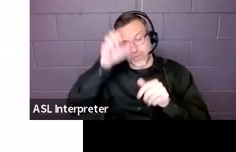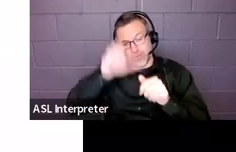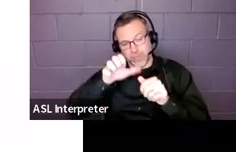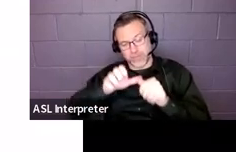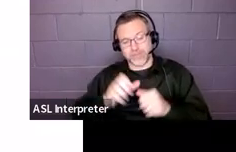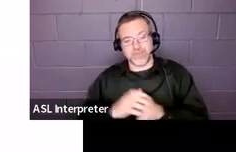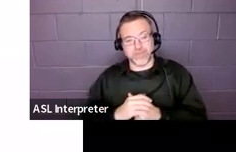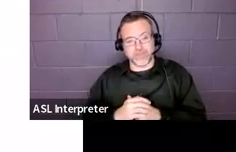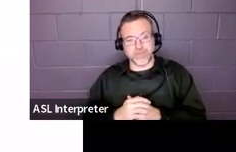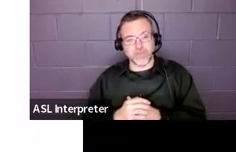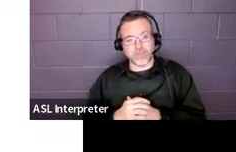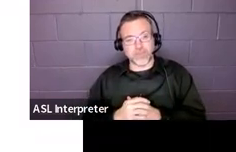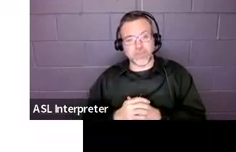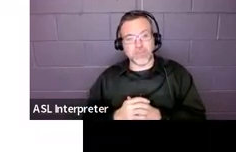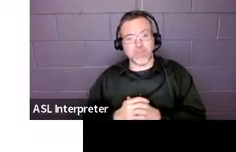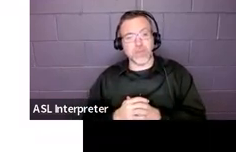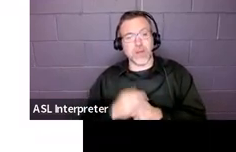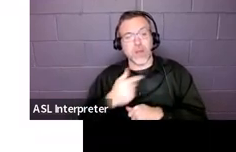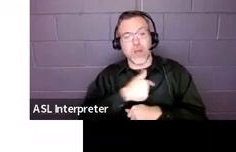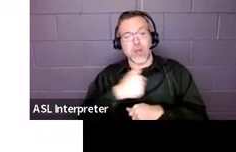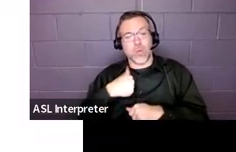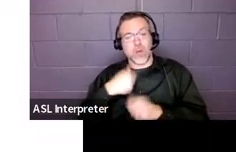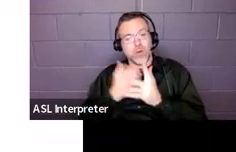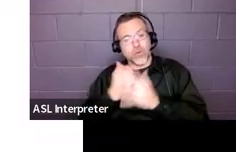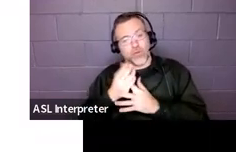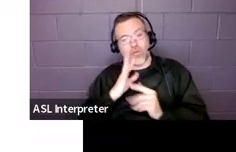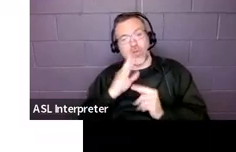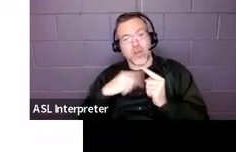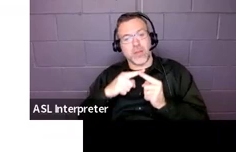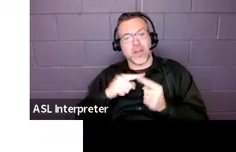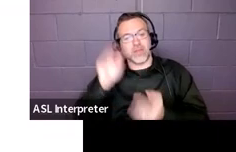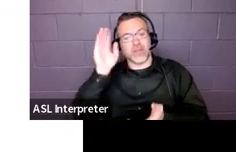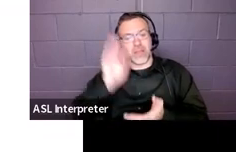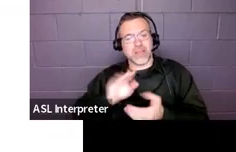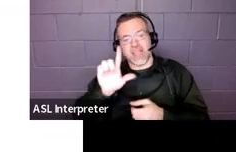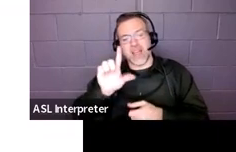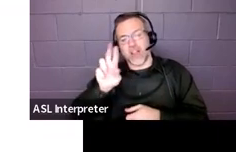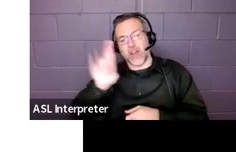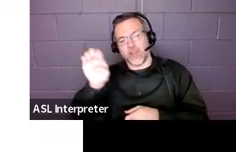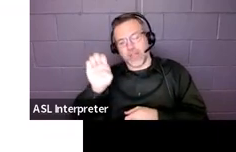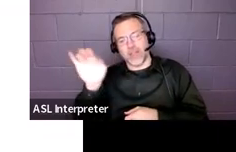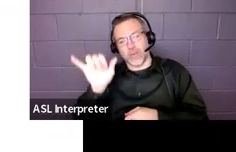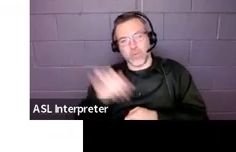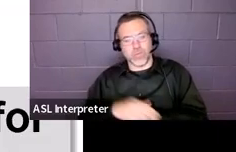you know, go through when we talk about least restrictive environment as well, for example.